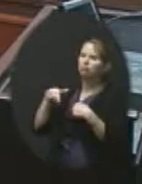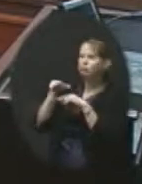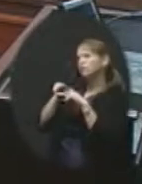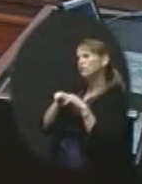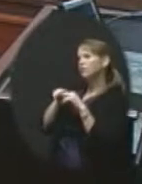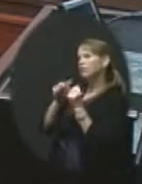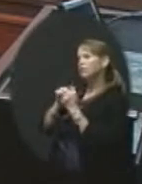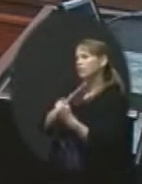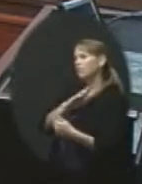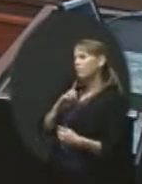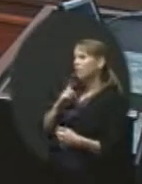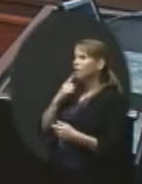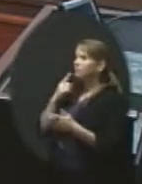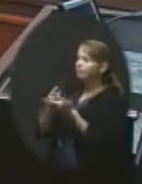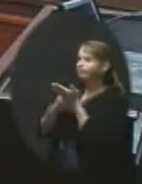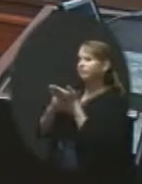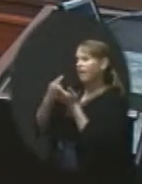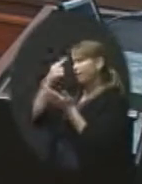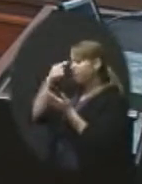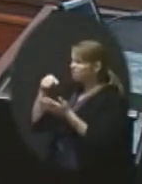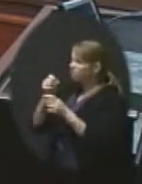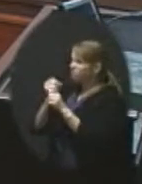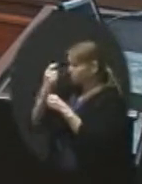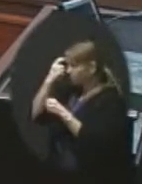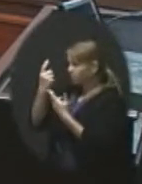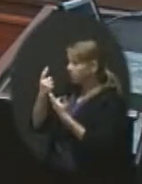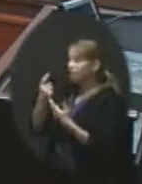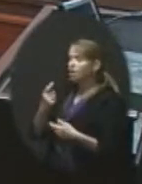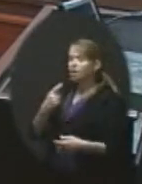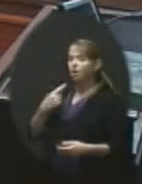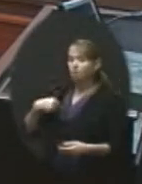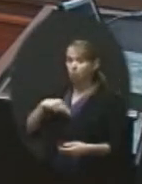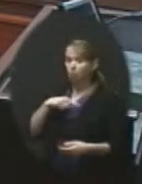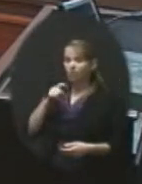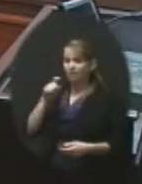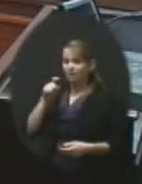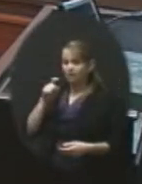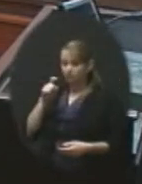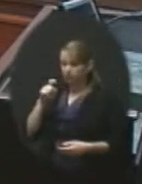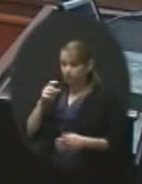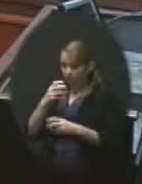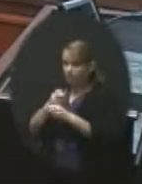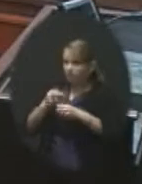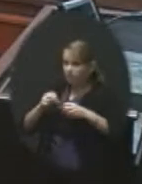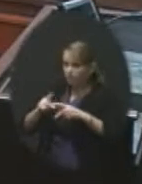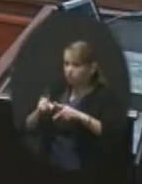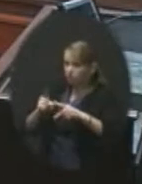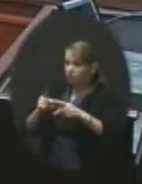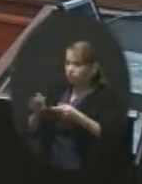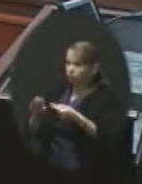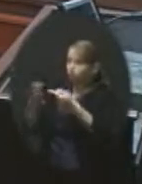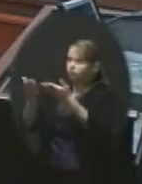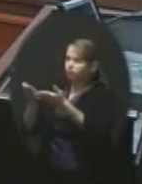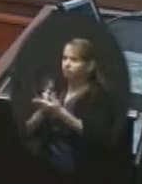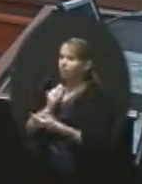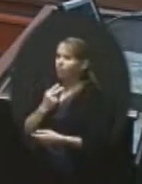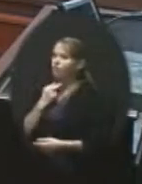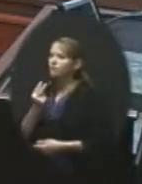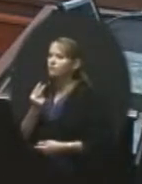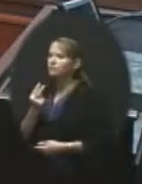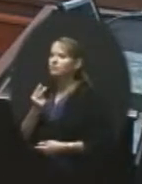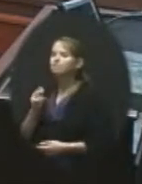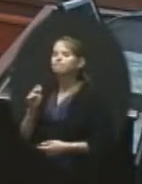makes sense. Okay. We had, we actually had to have our, had the opportunity to put our voice out there. I don't see it, to Dr. Daniel's